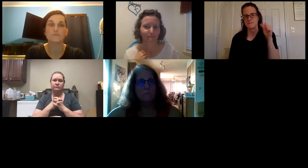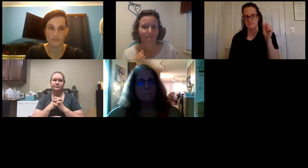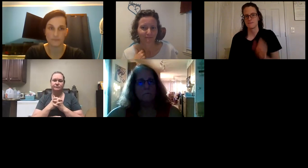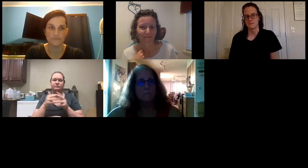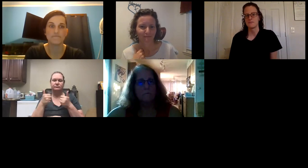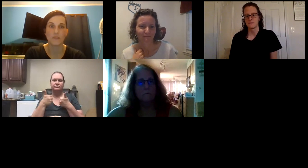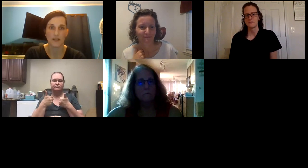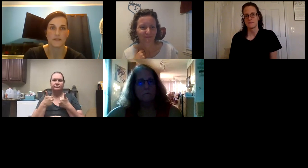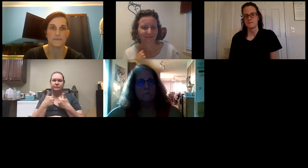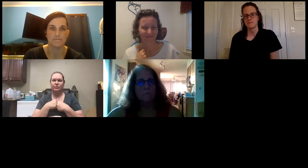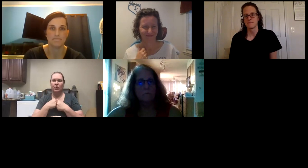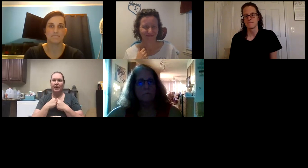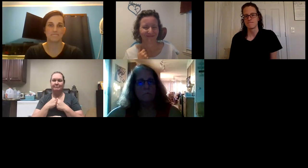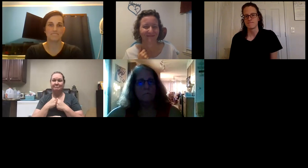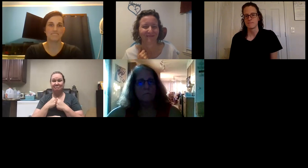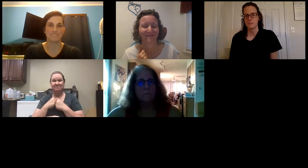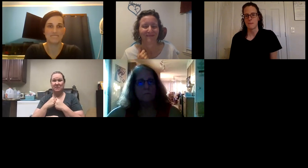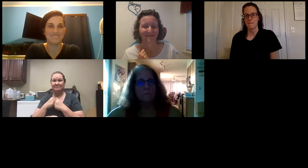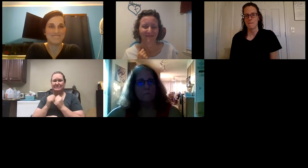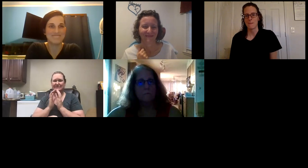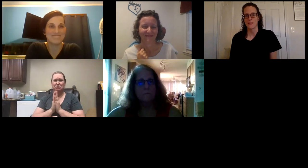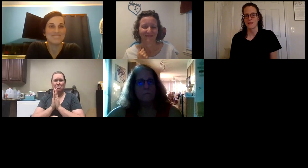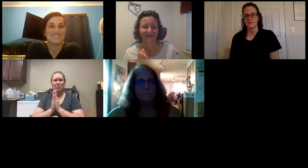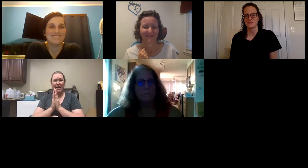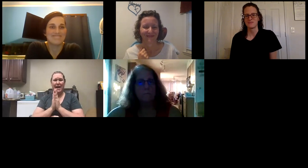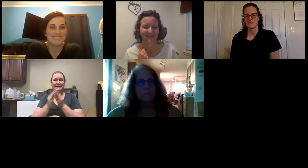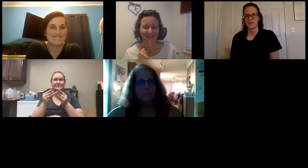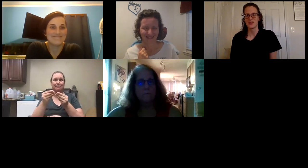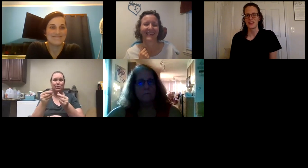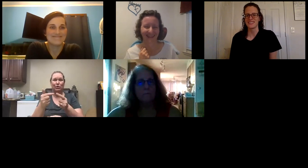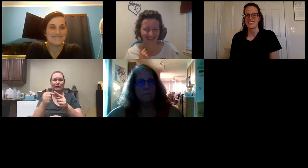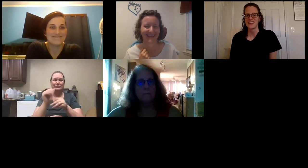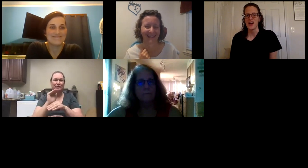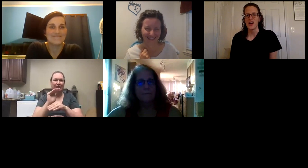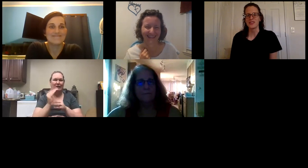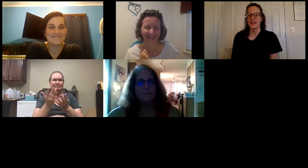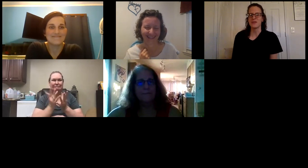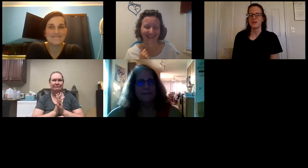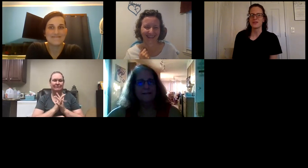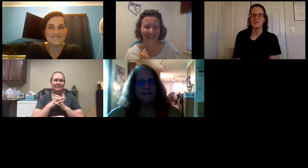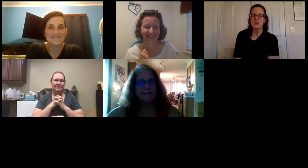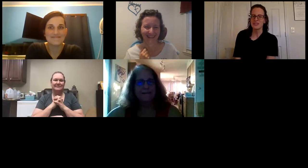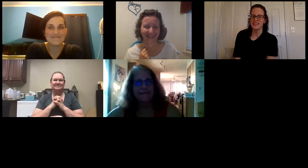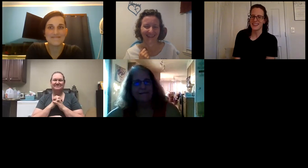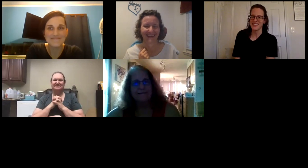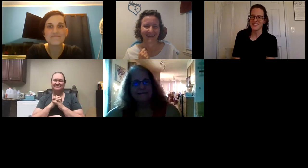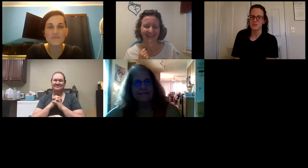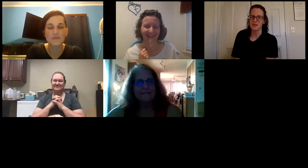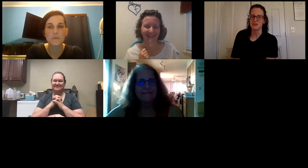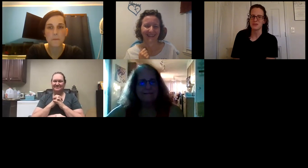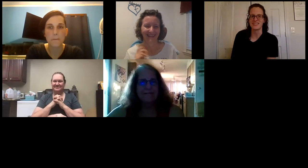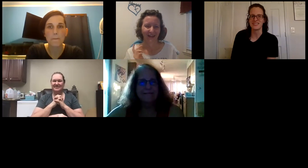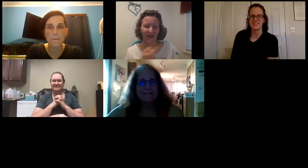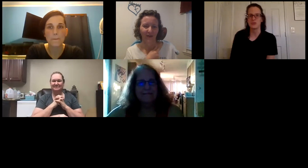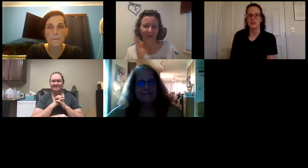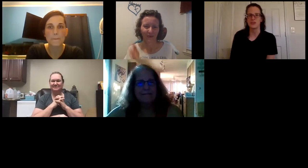great hopefully that will go smoothly and that she'll be